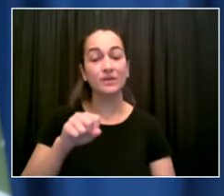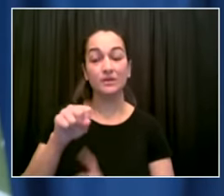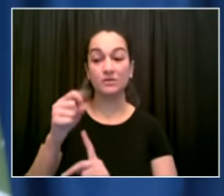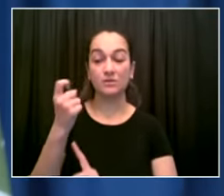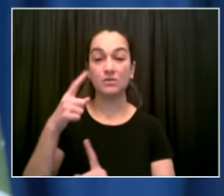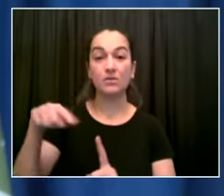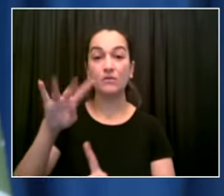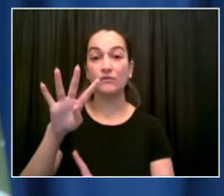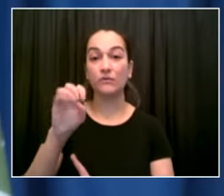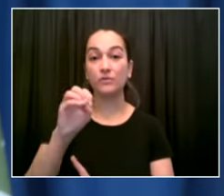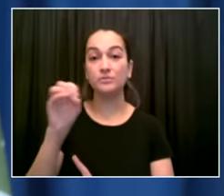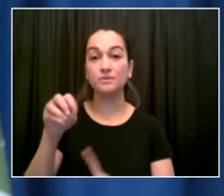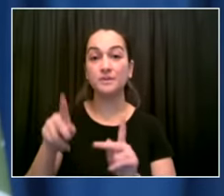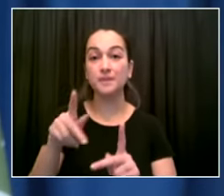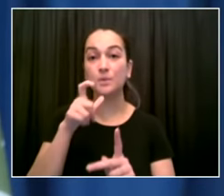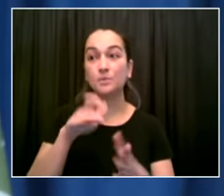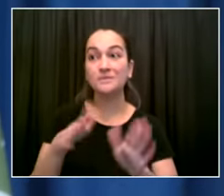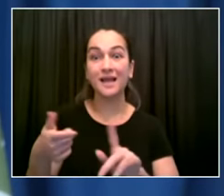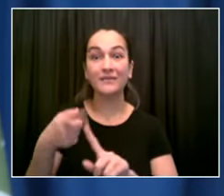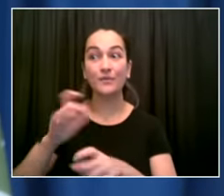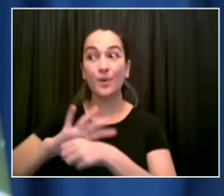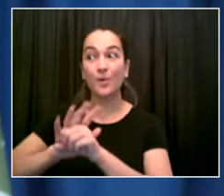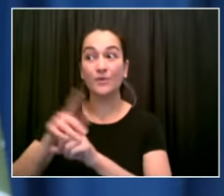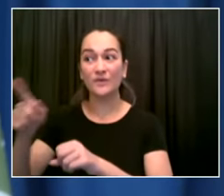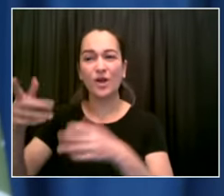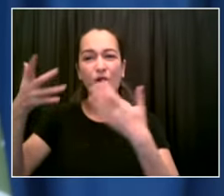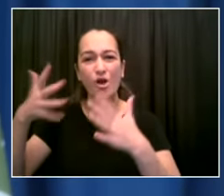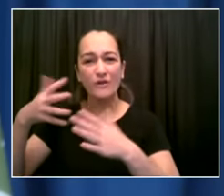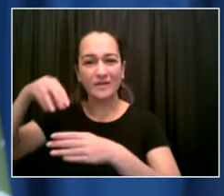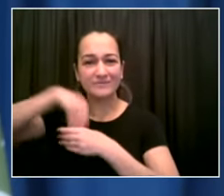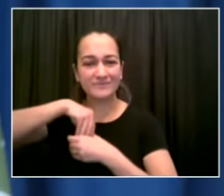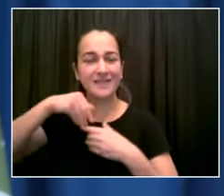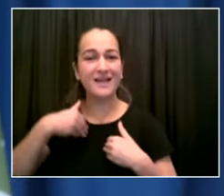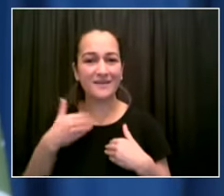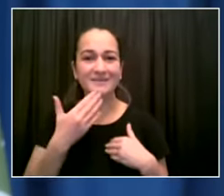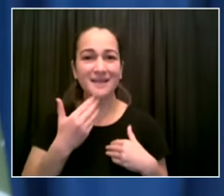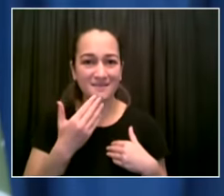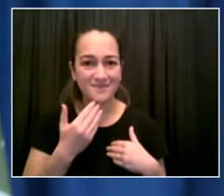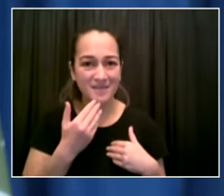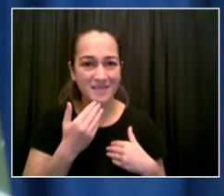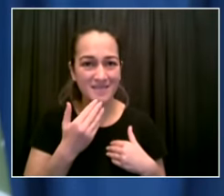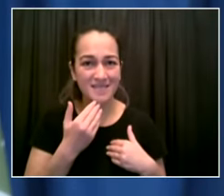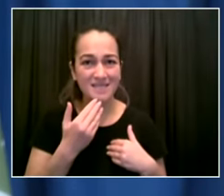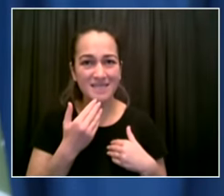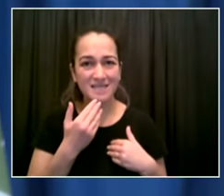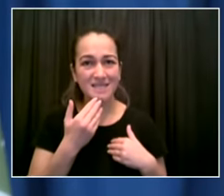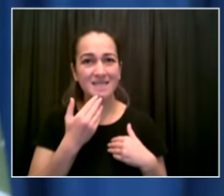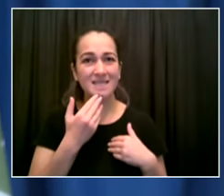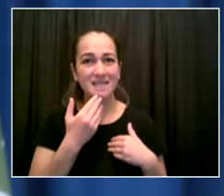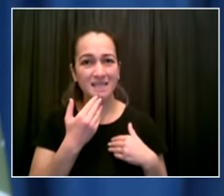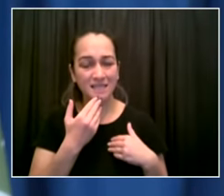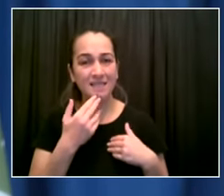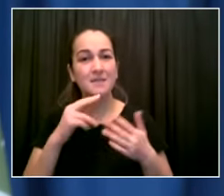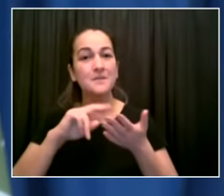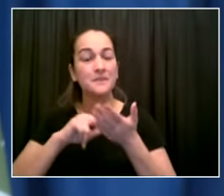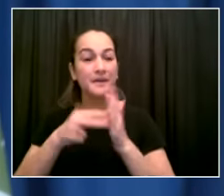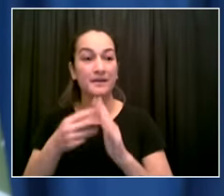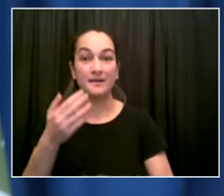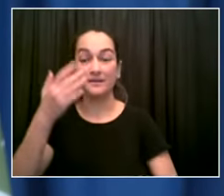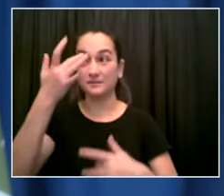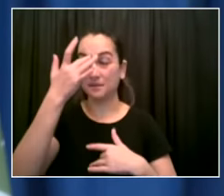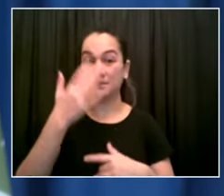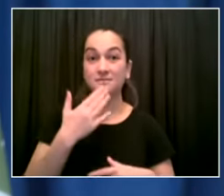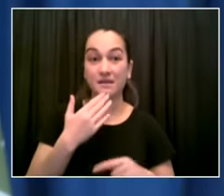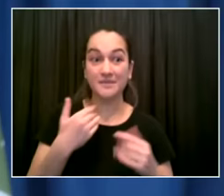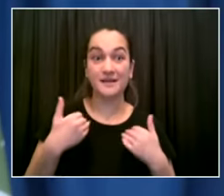underlying conditions was bandied about uh it seemed finally there was going to be some sense of urgency in this country we were about to